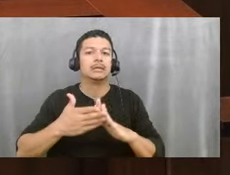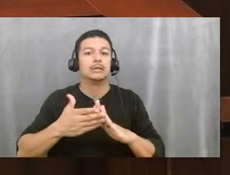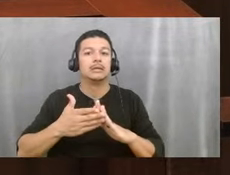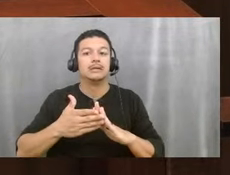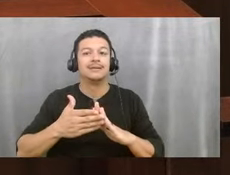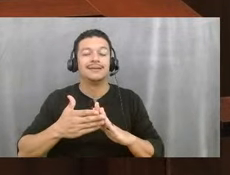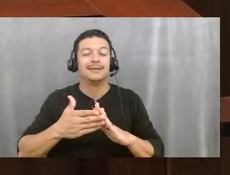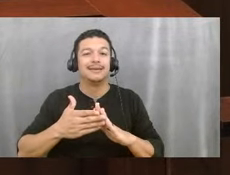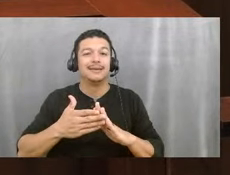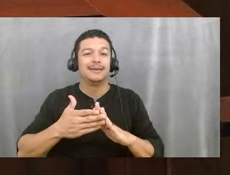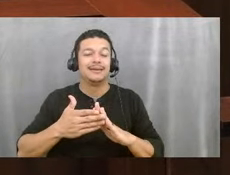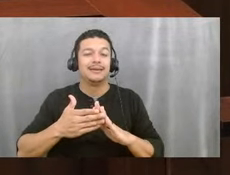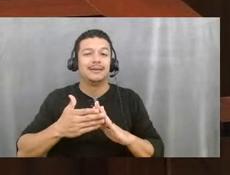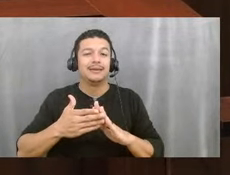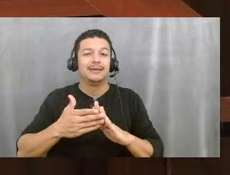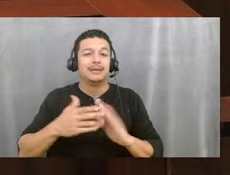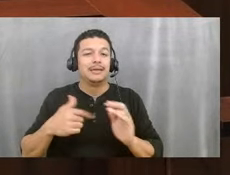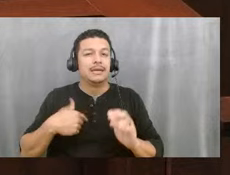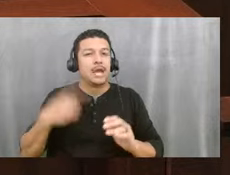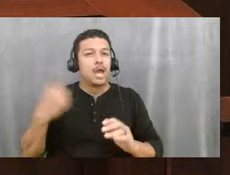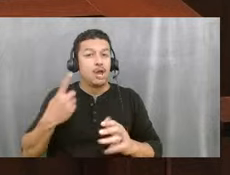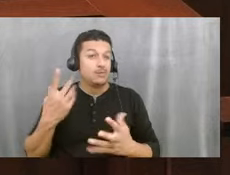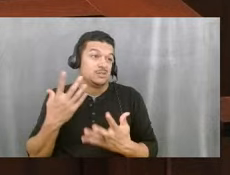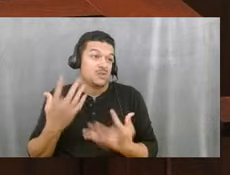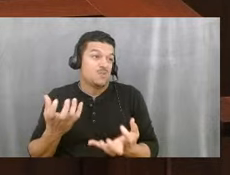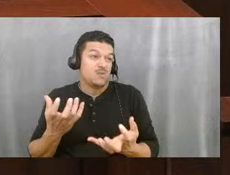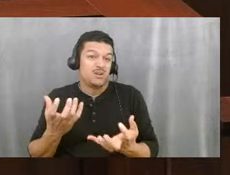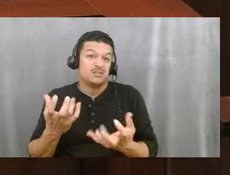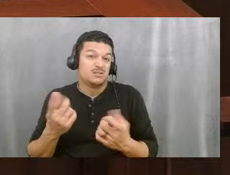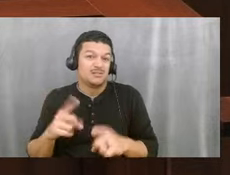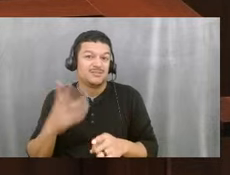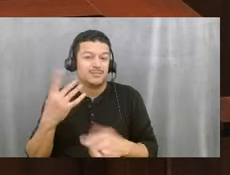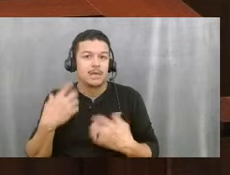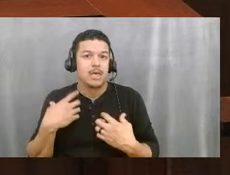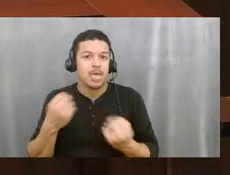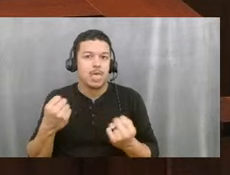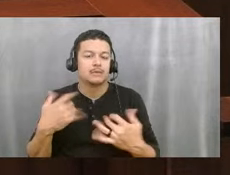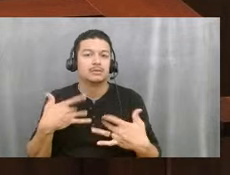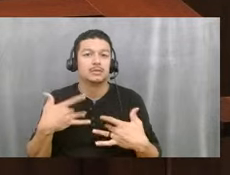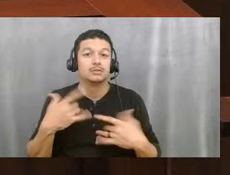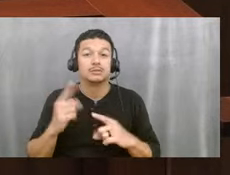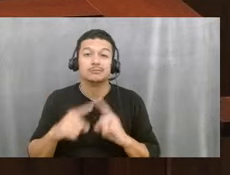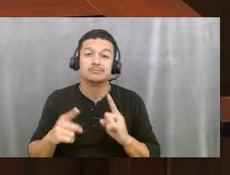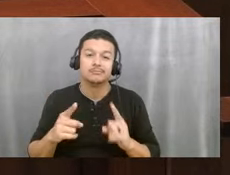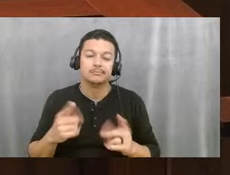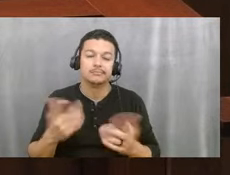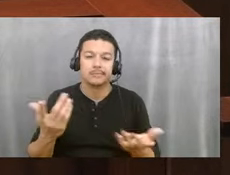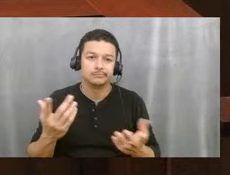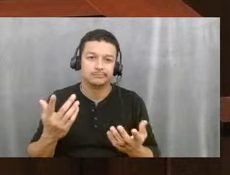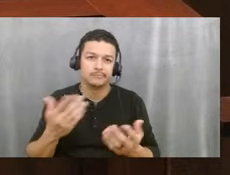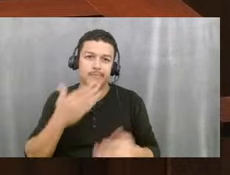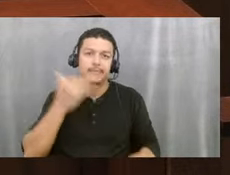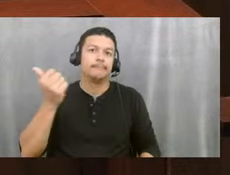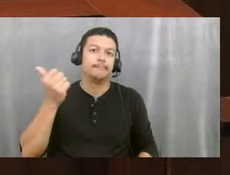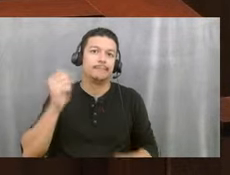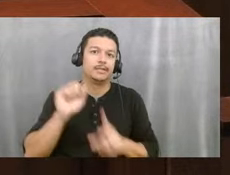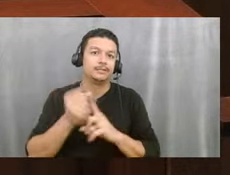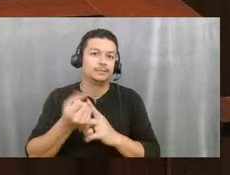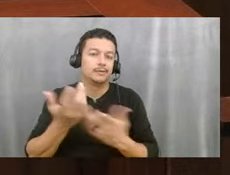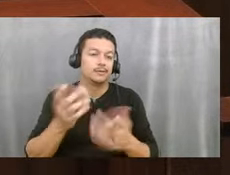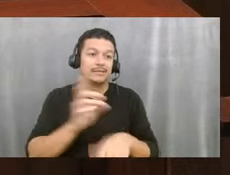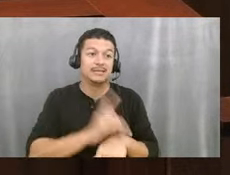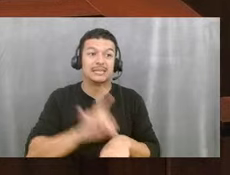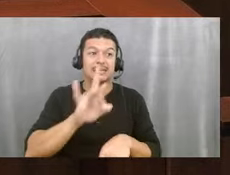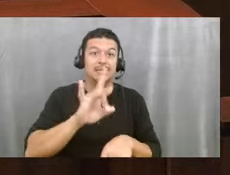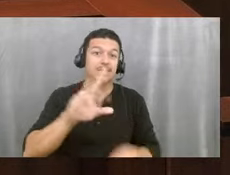I've always wanted it to happen because of the health concerns, but the ideal situation would be that every student started at 8, 8.30 and we don't